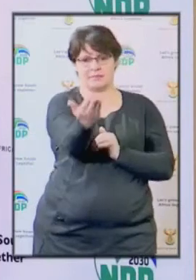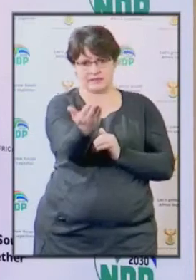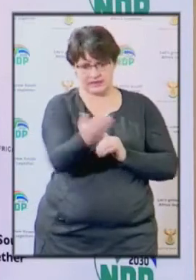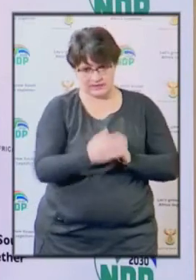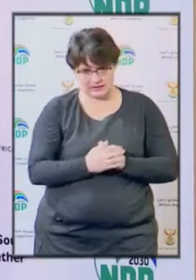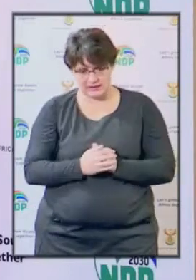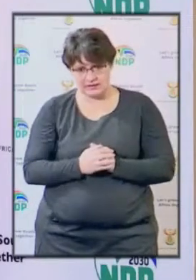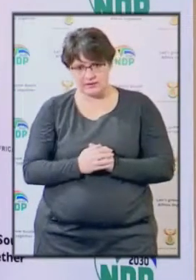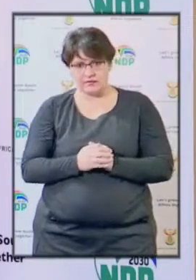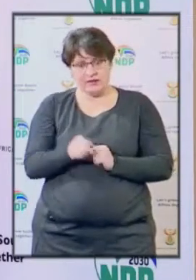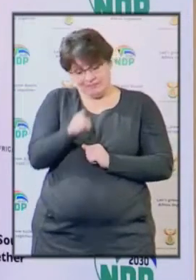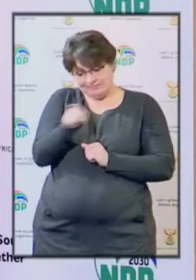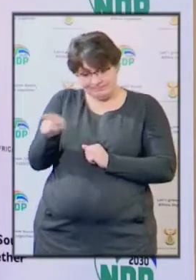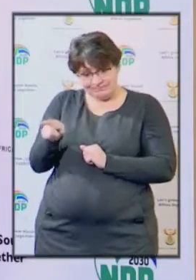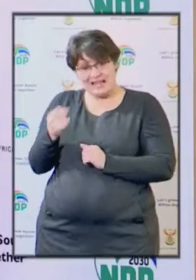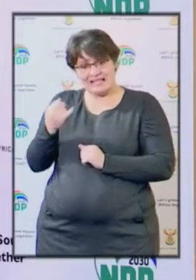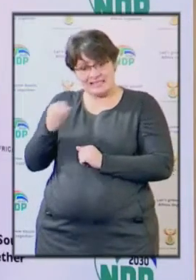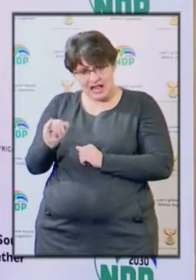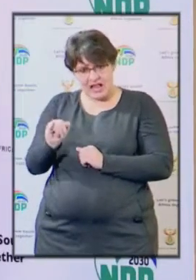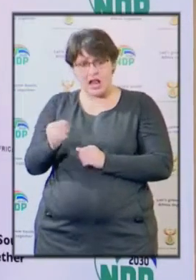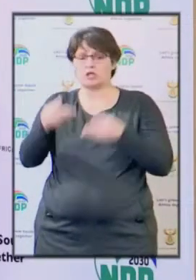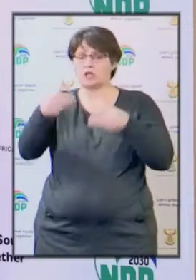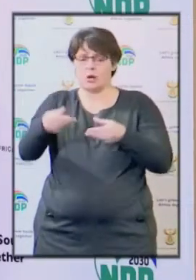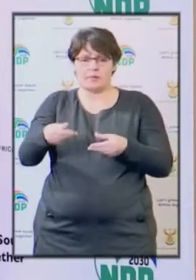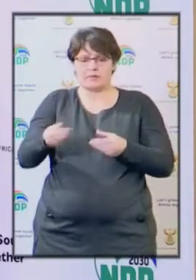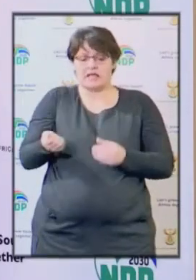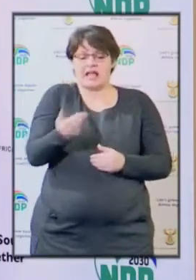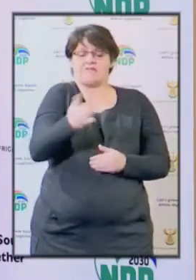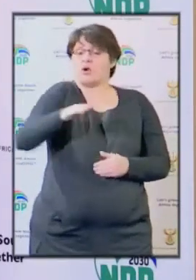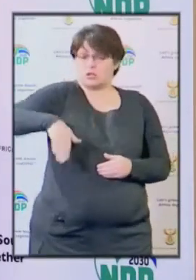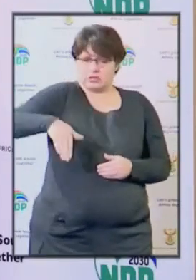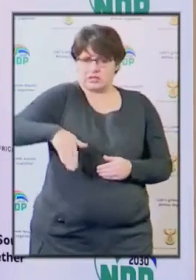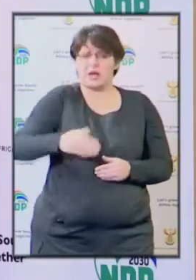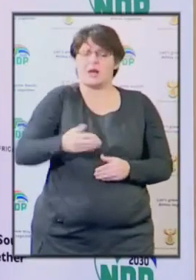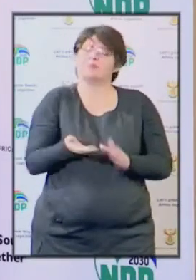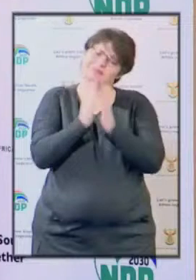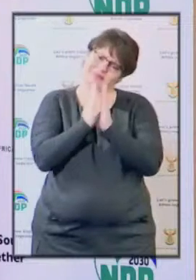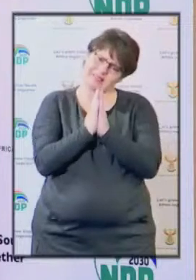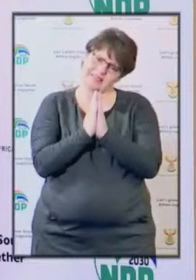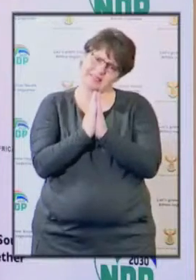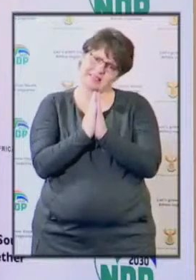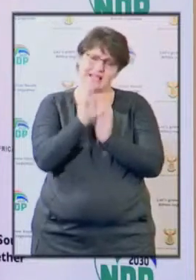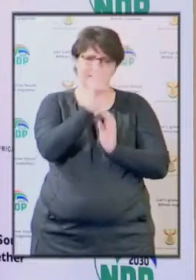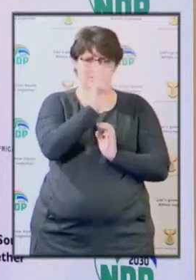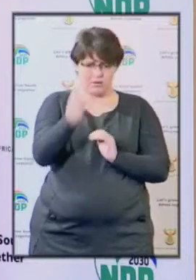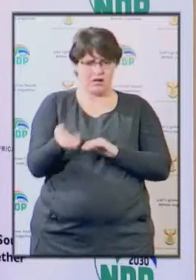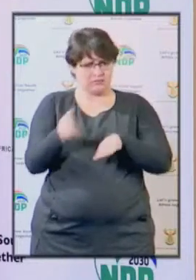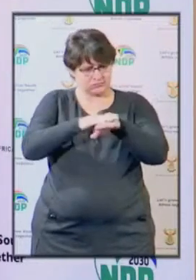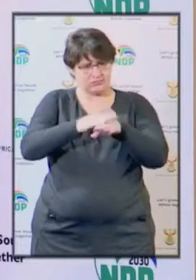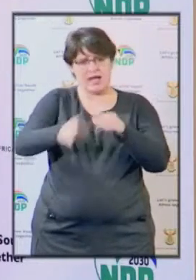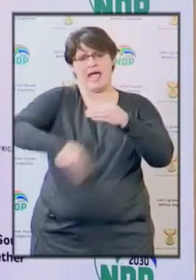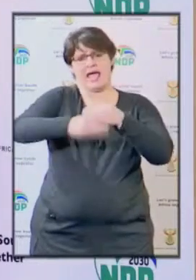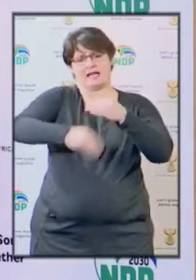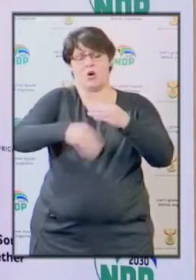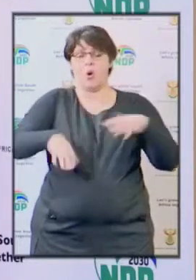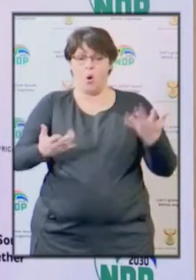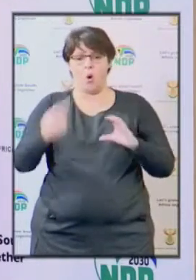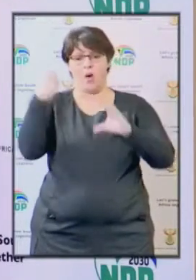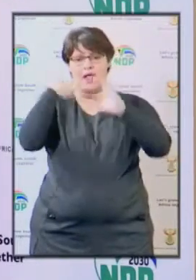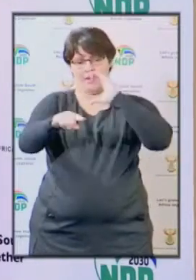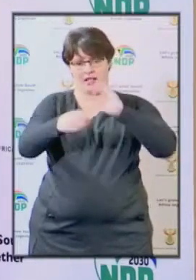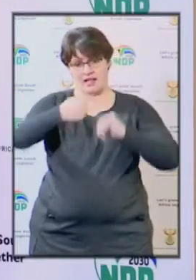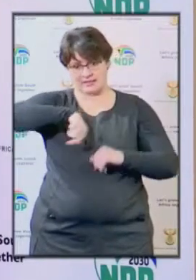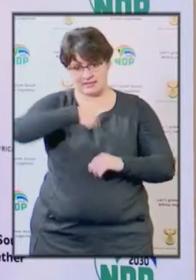I do urge those who are still having documents outstanding to get onto our website and upload those documents or send them through email.